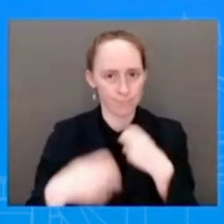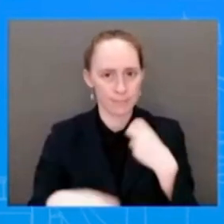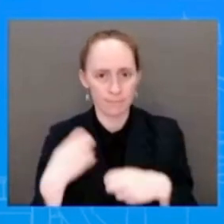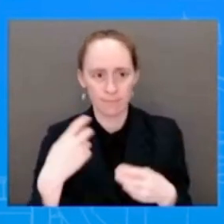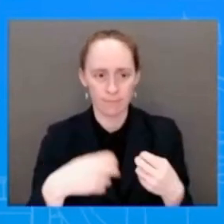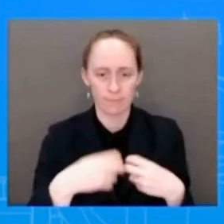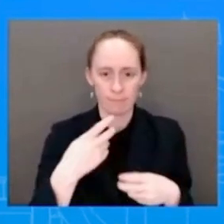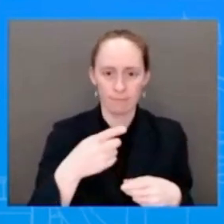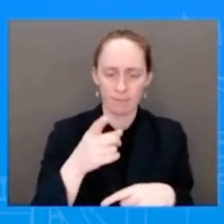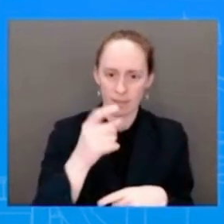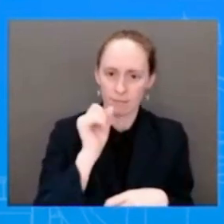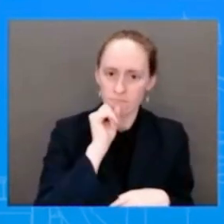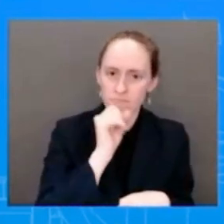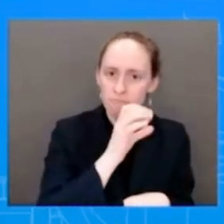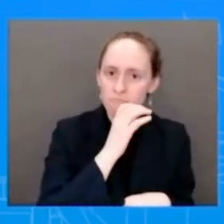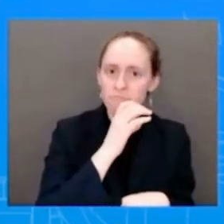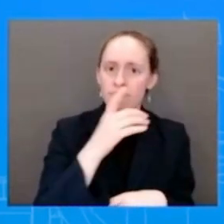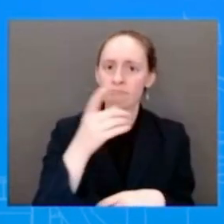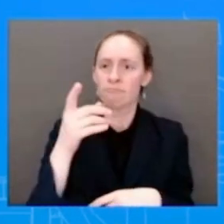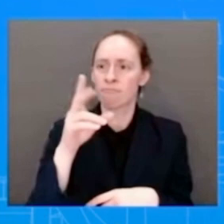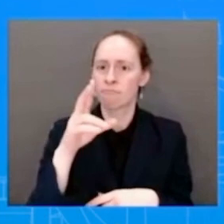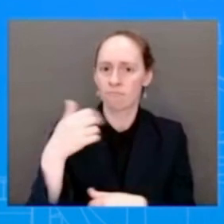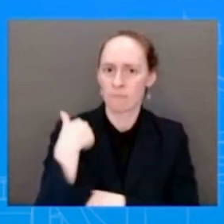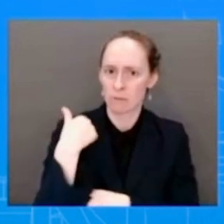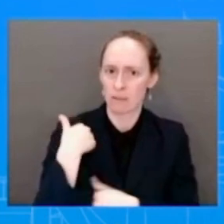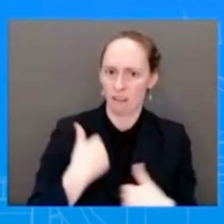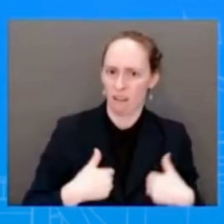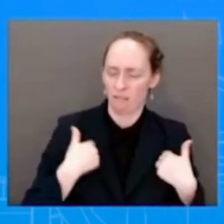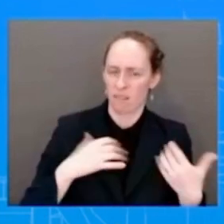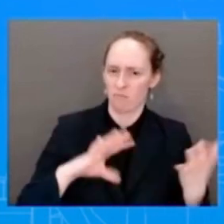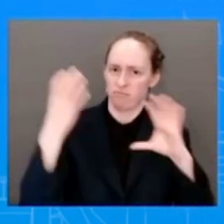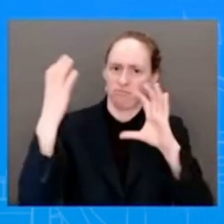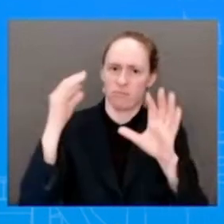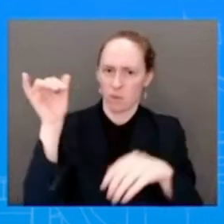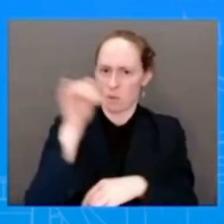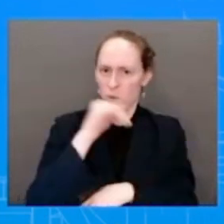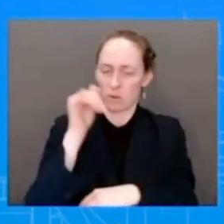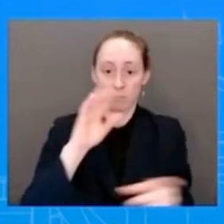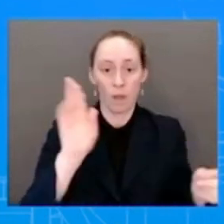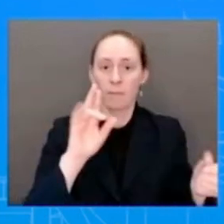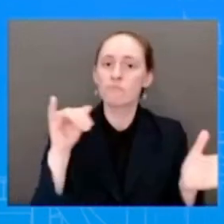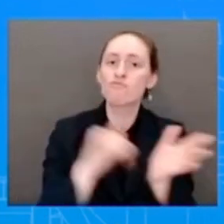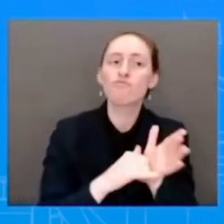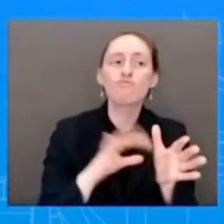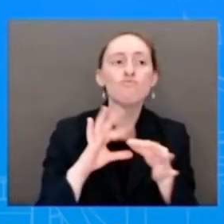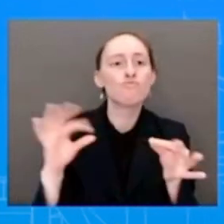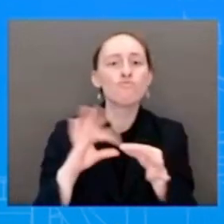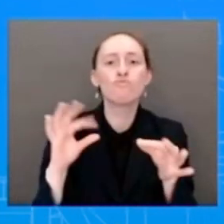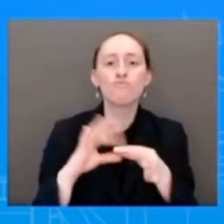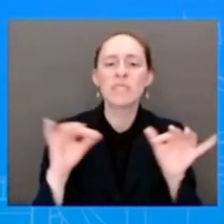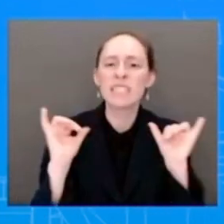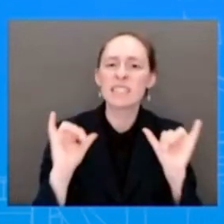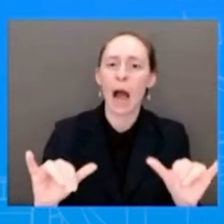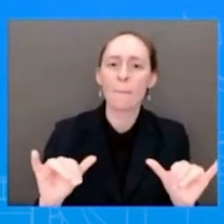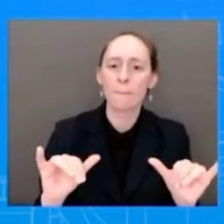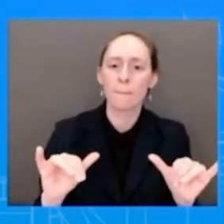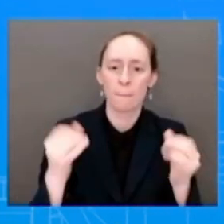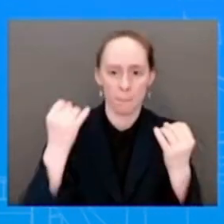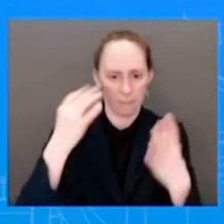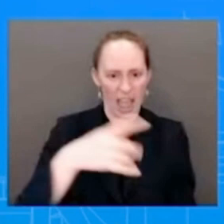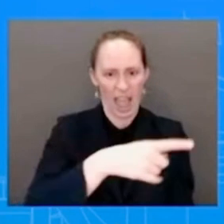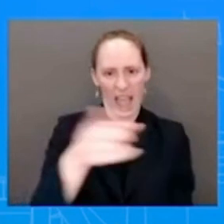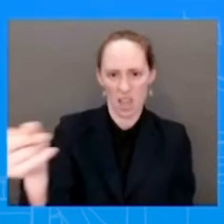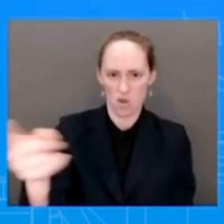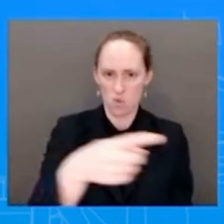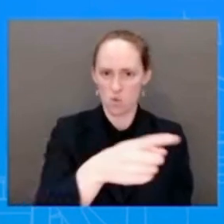oppose that. We are against that. But that's what they keep saying, and many of you all have reported, but we haven't. But where's the